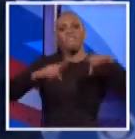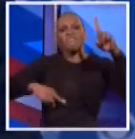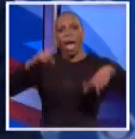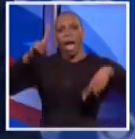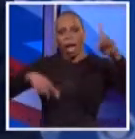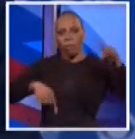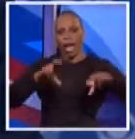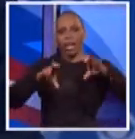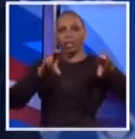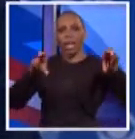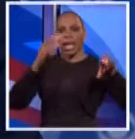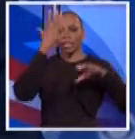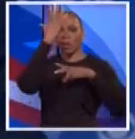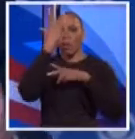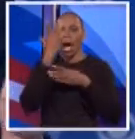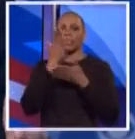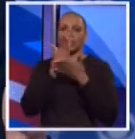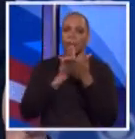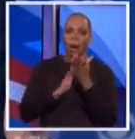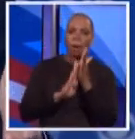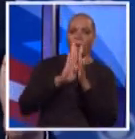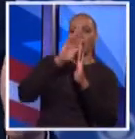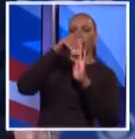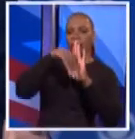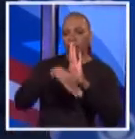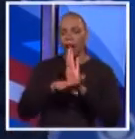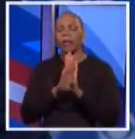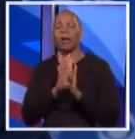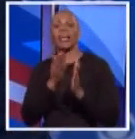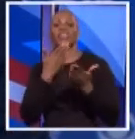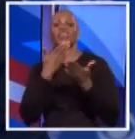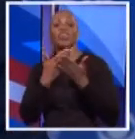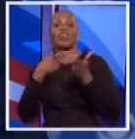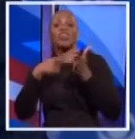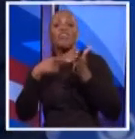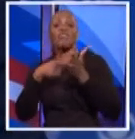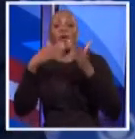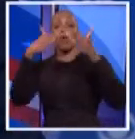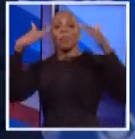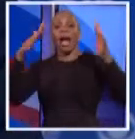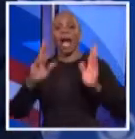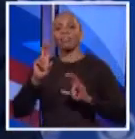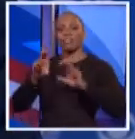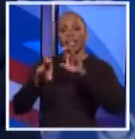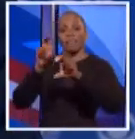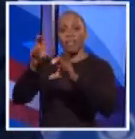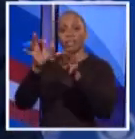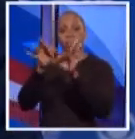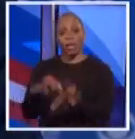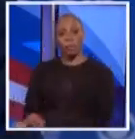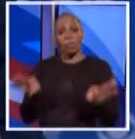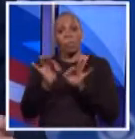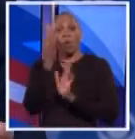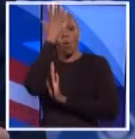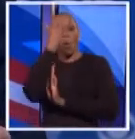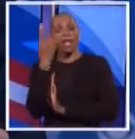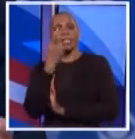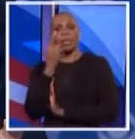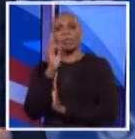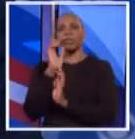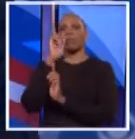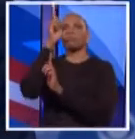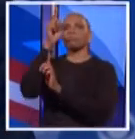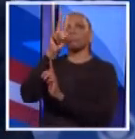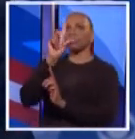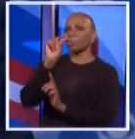hedge against when things are low and high. And a good affordable housing investment is very important because it's something that we can look towards for